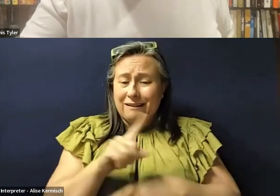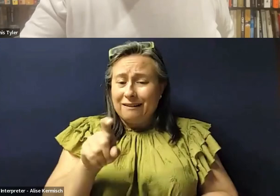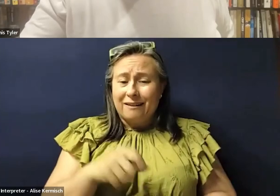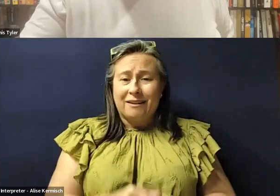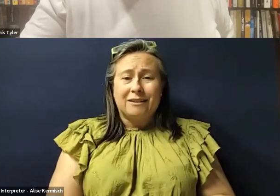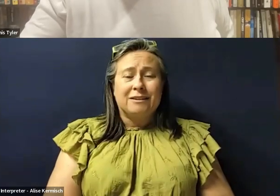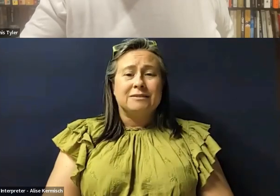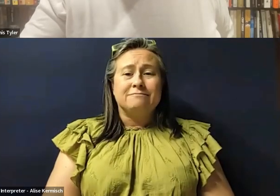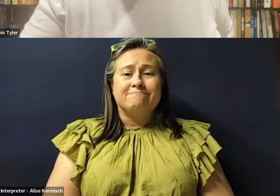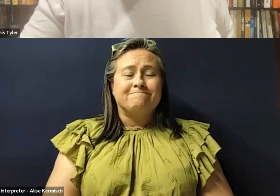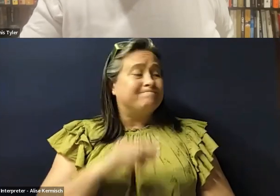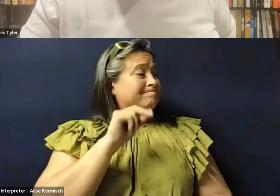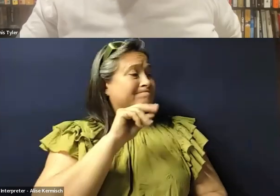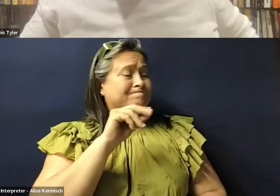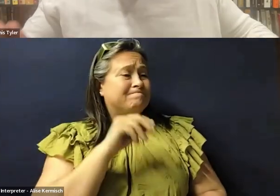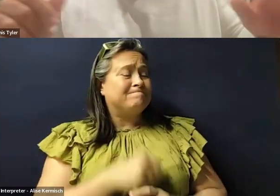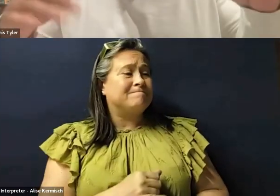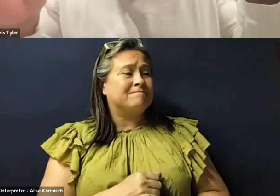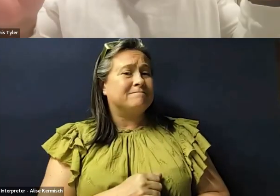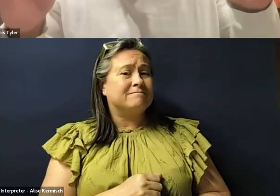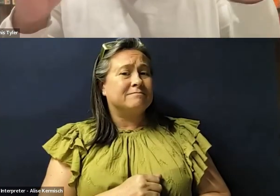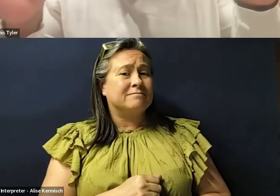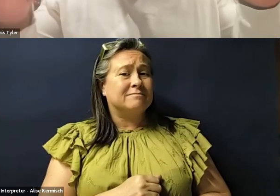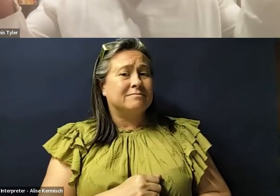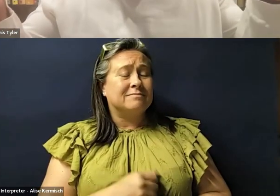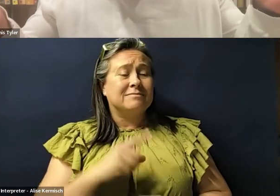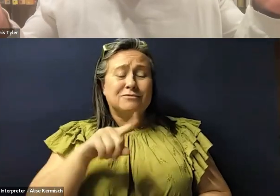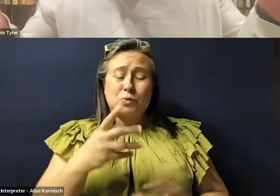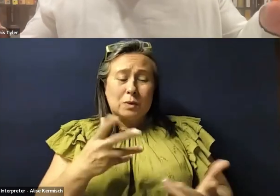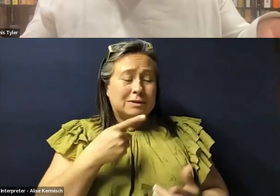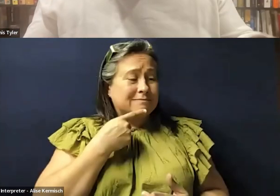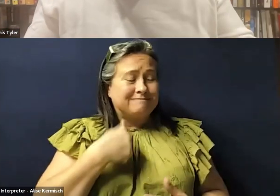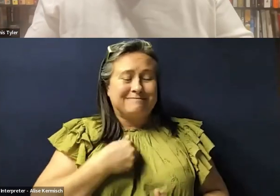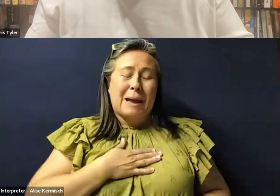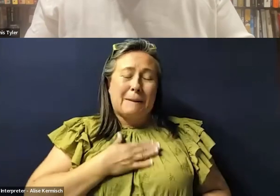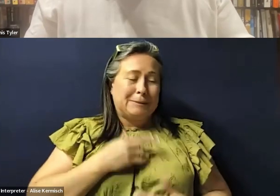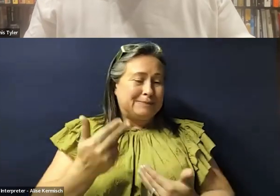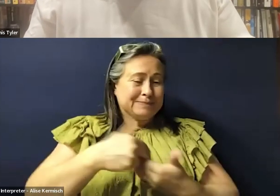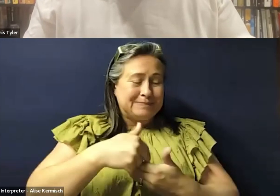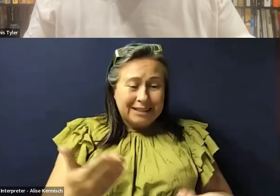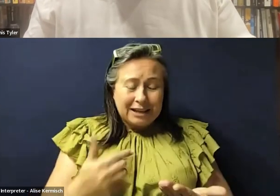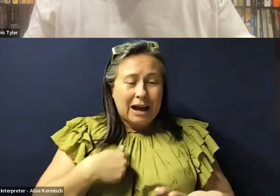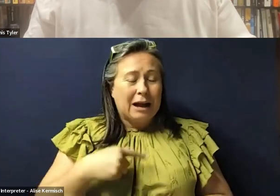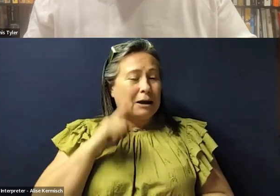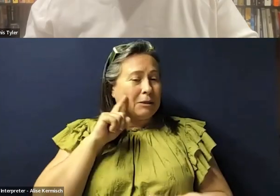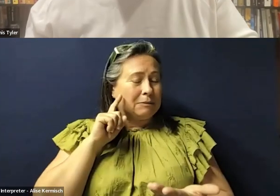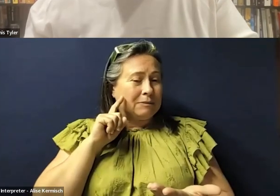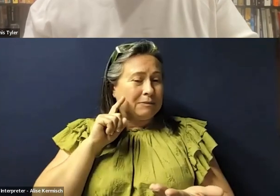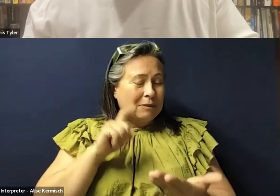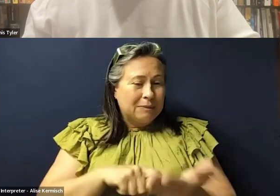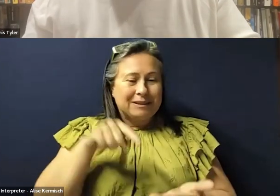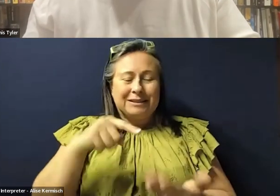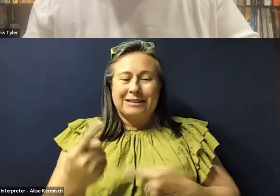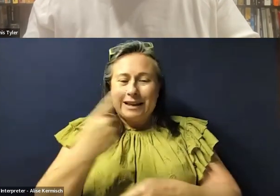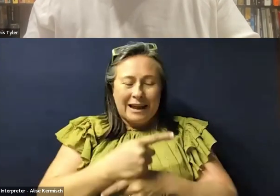Oh, um, no, not really. Um, I'm, I'm, I, I just say, I just want to say again, I'm happy to be here. Um, I found the discussion early today to be quite rich,